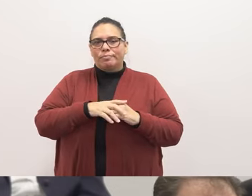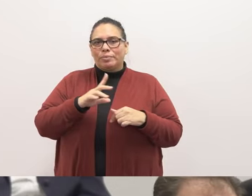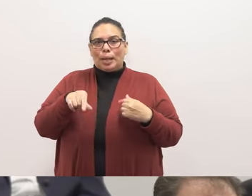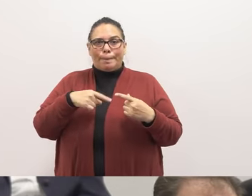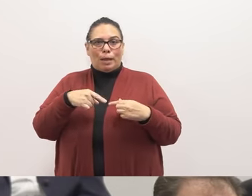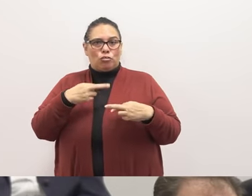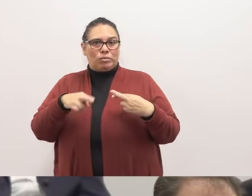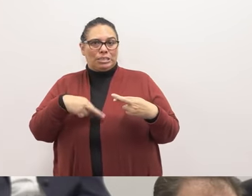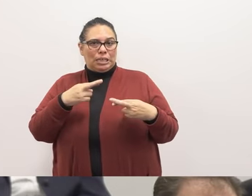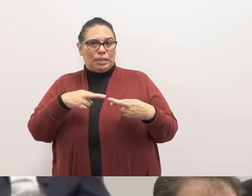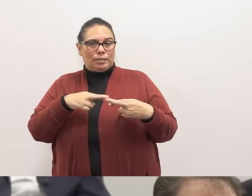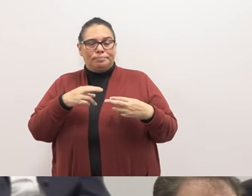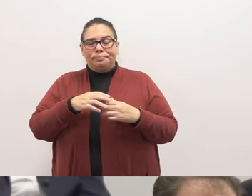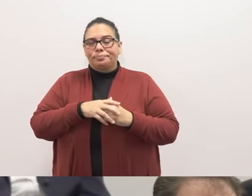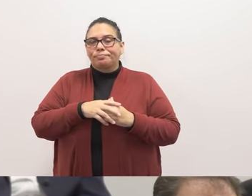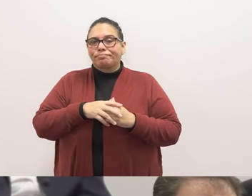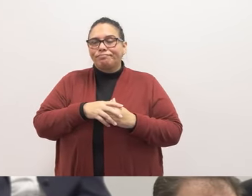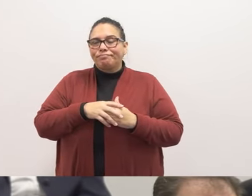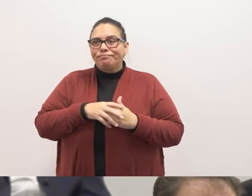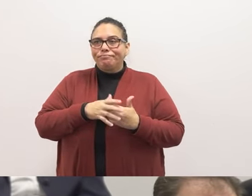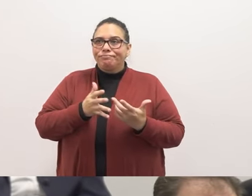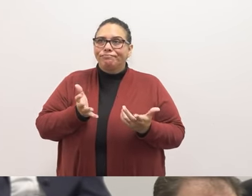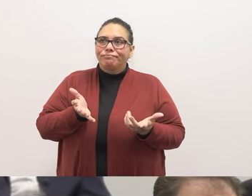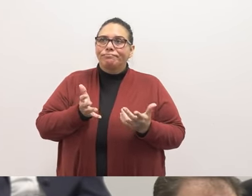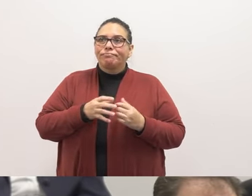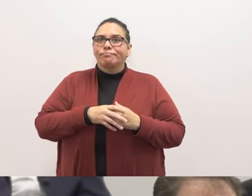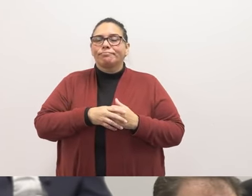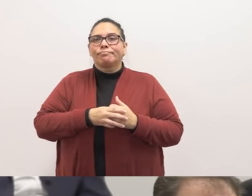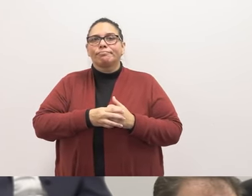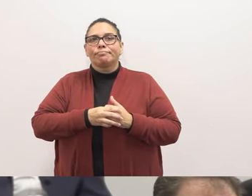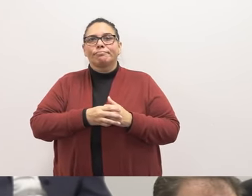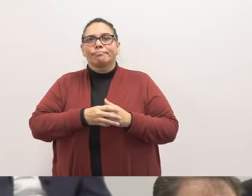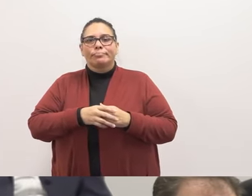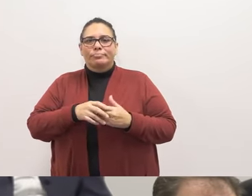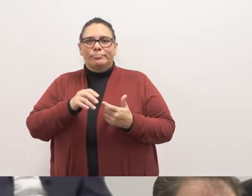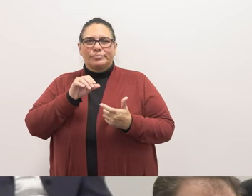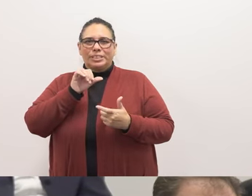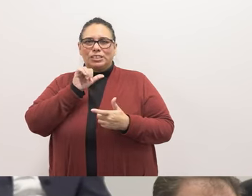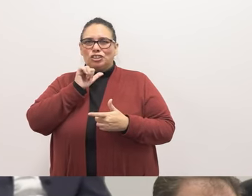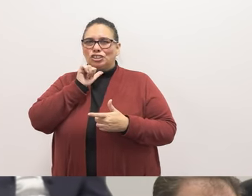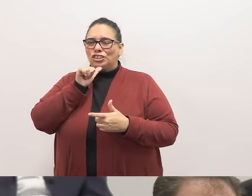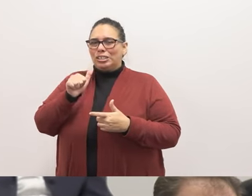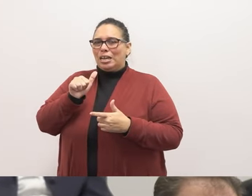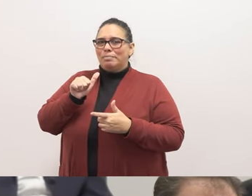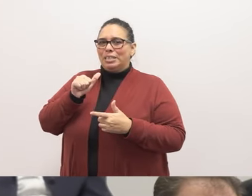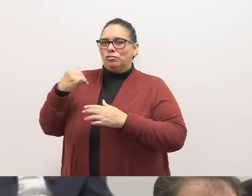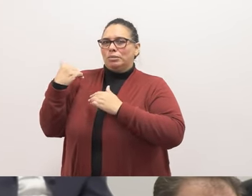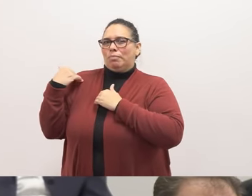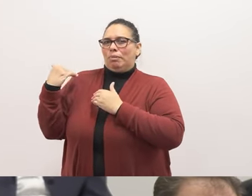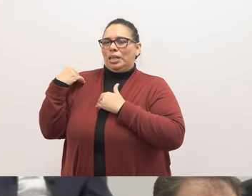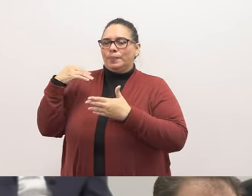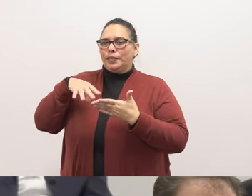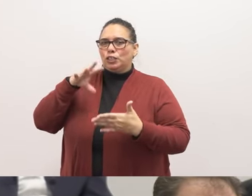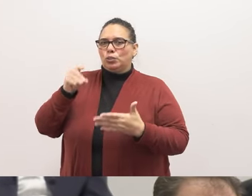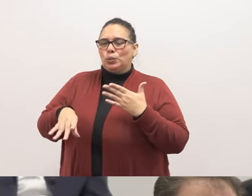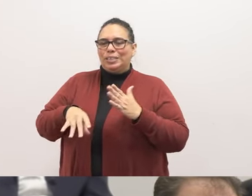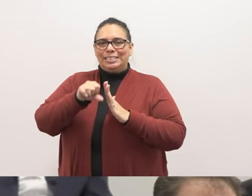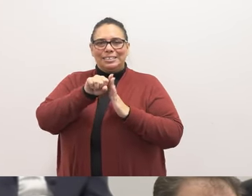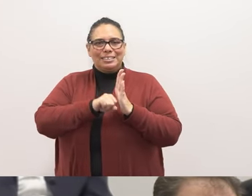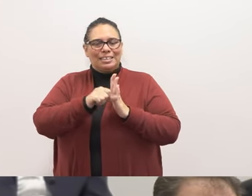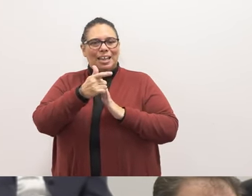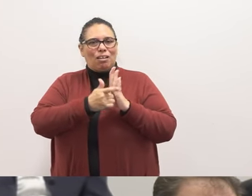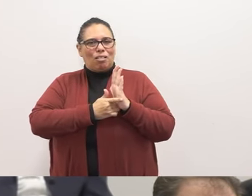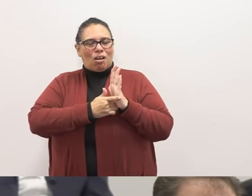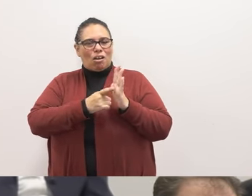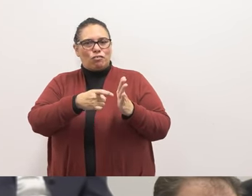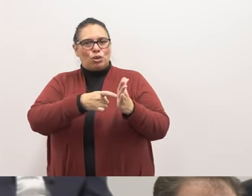recycling at our school, which it shouldn't be up to the students. This is something that state law requires the district